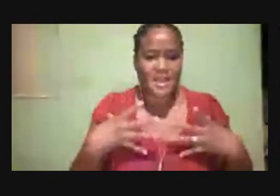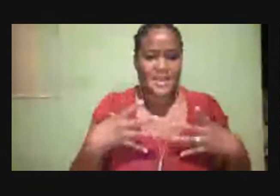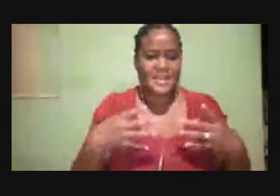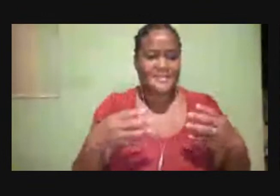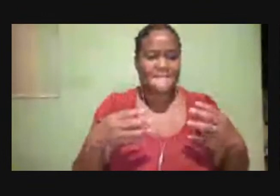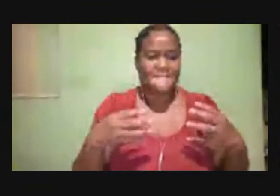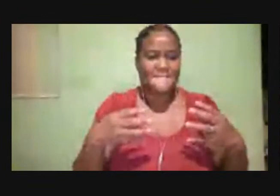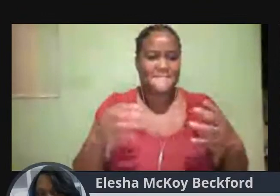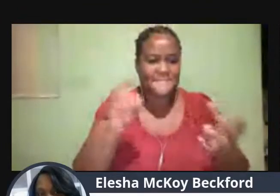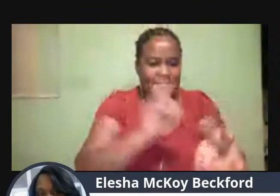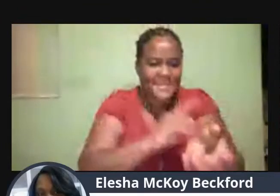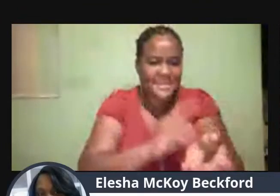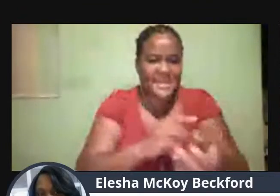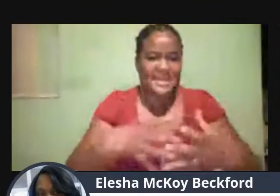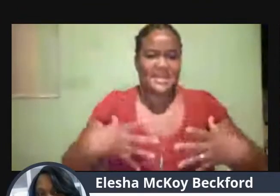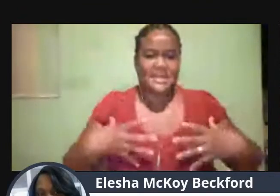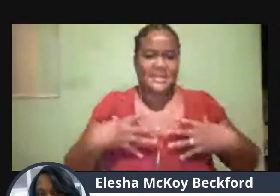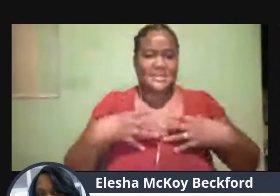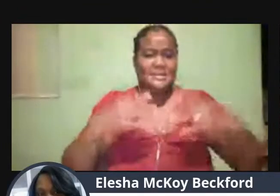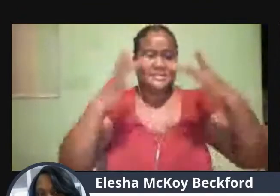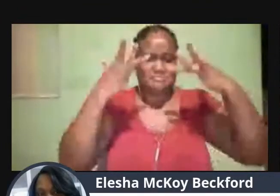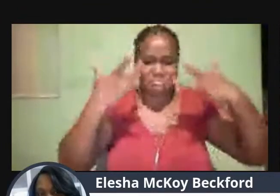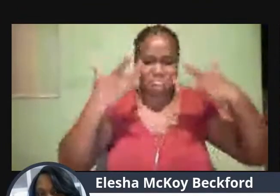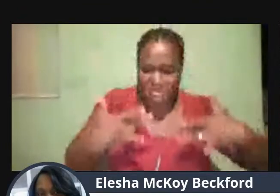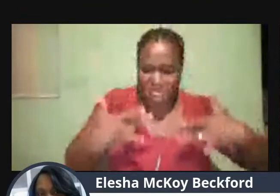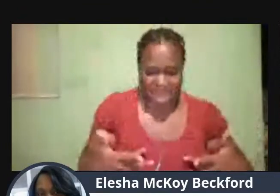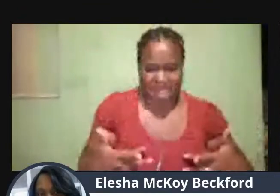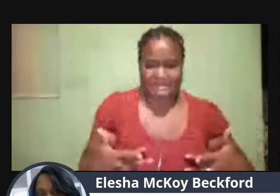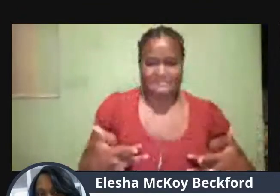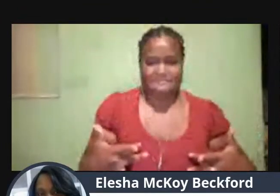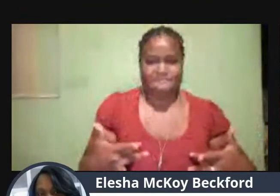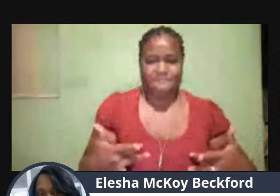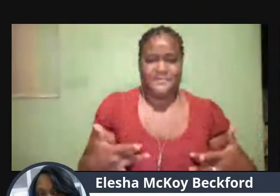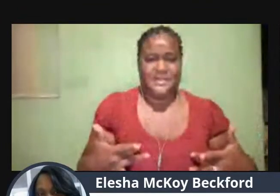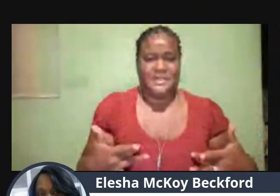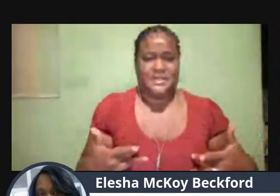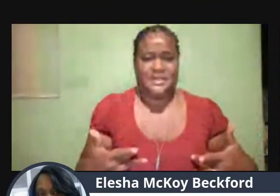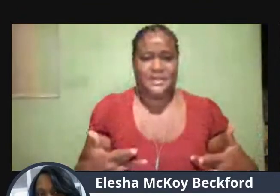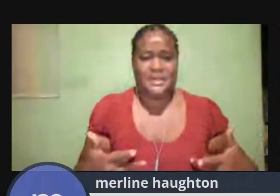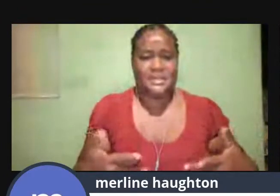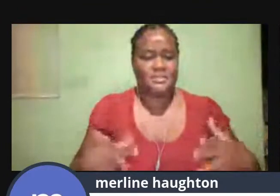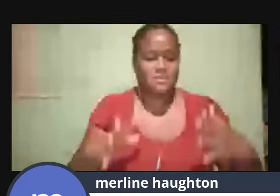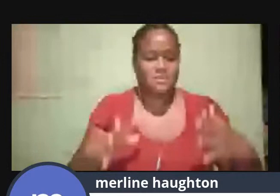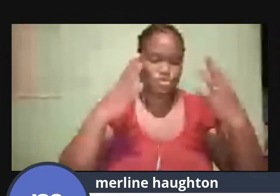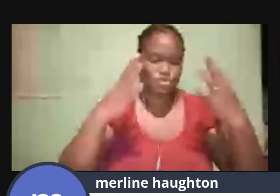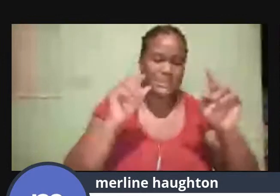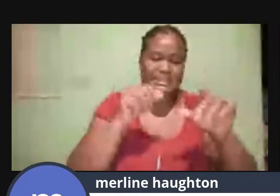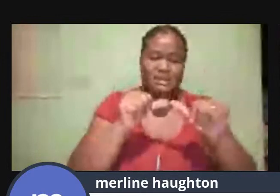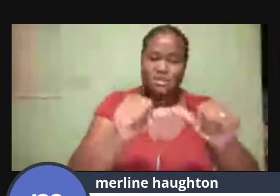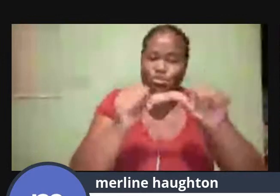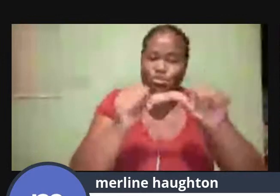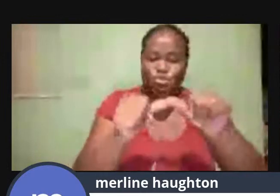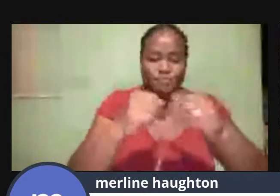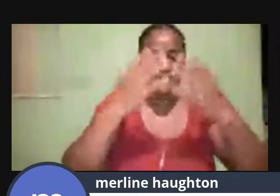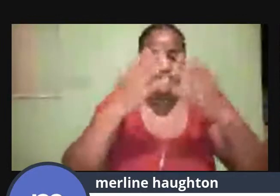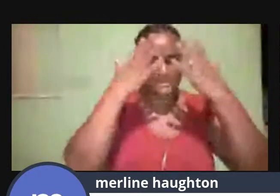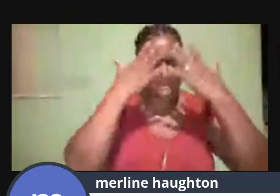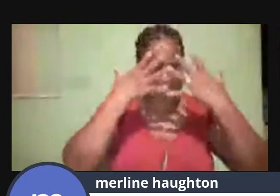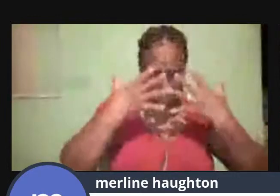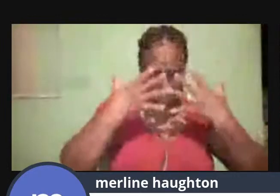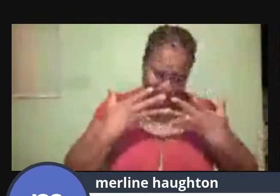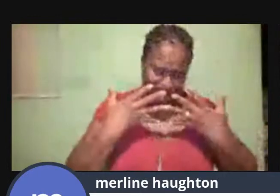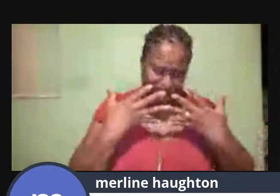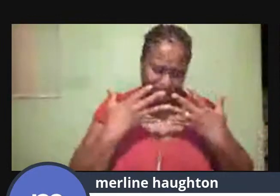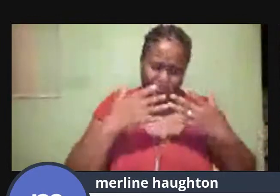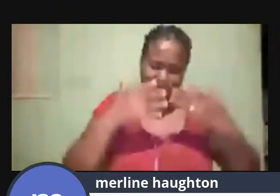Depression is Characterized by Persistent sadness And sometimes Irritability